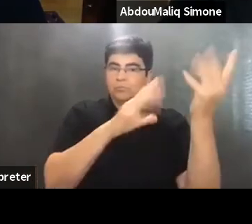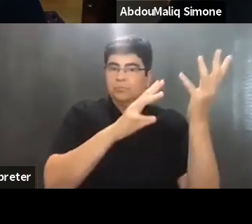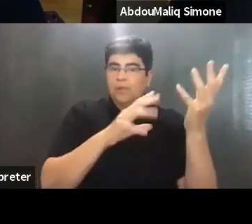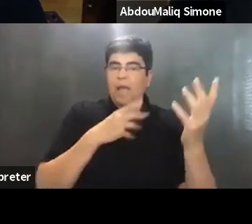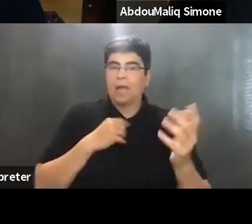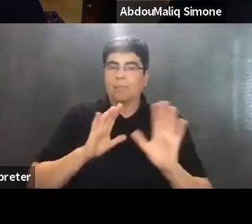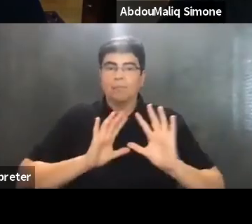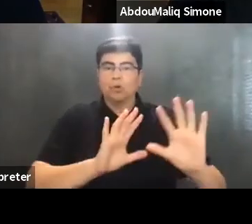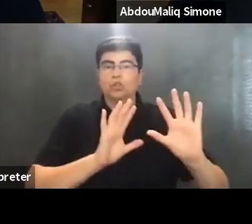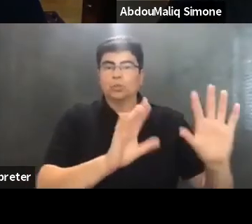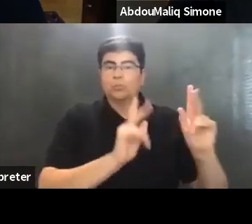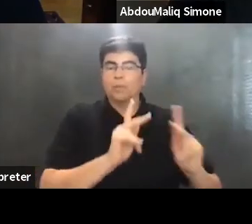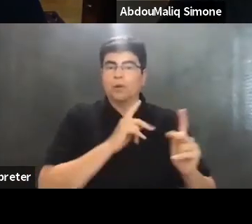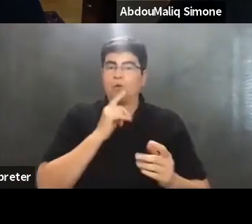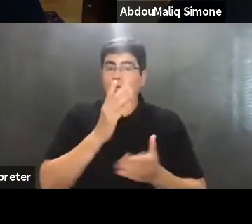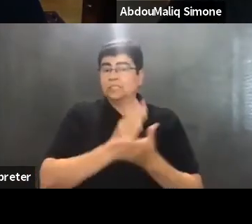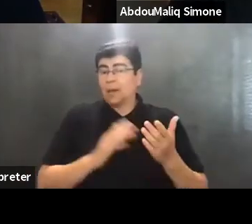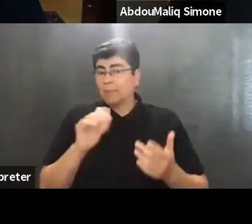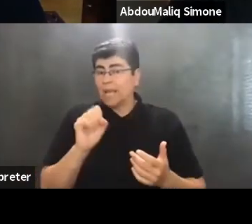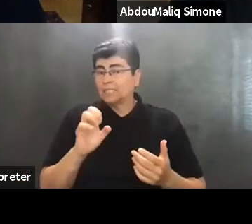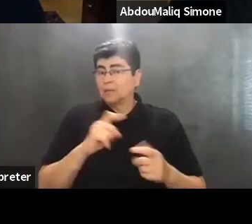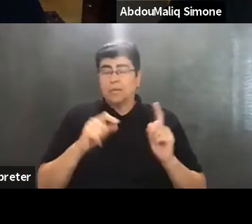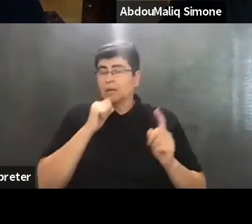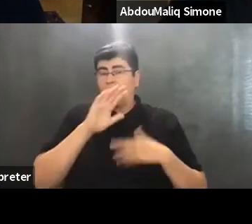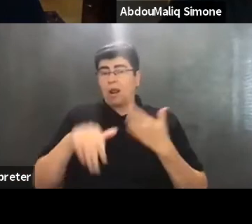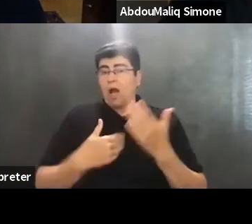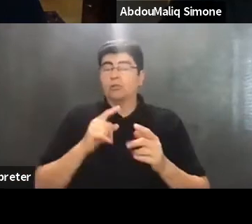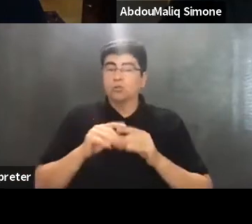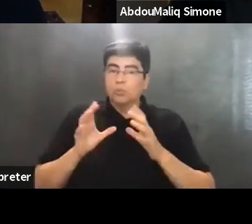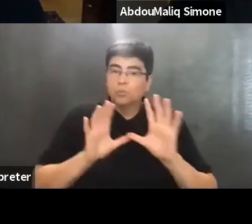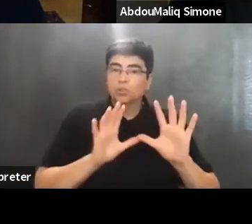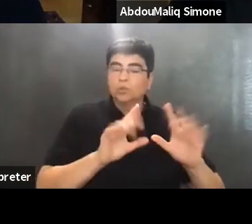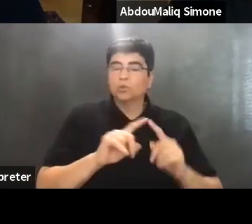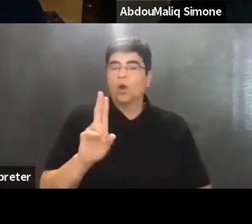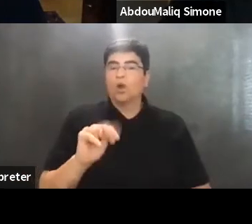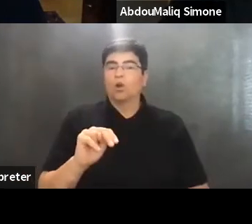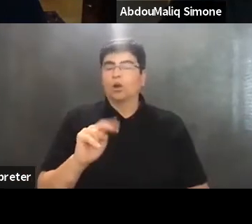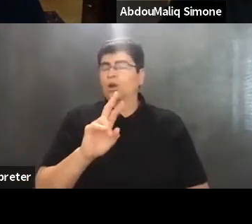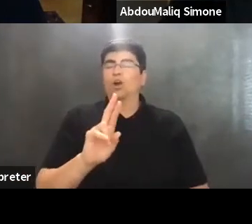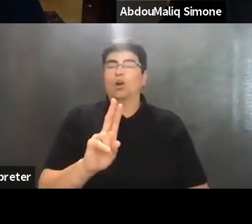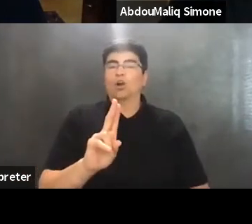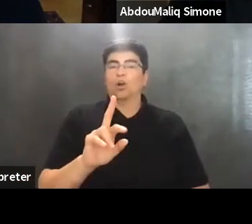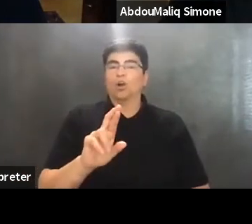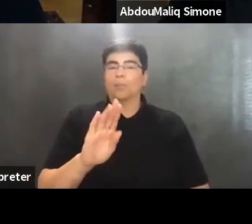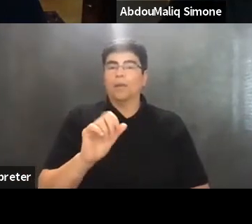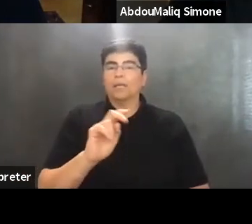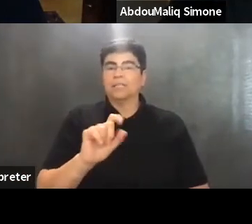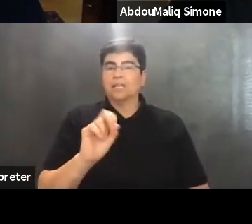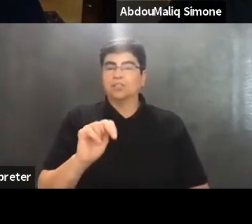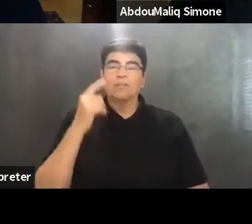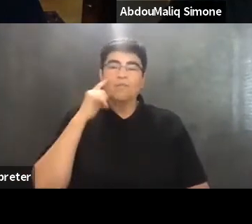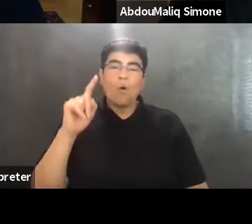in some cases, but not all, to urbanization. In the form of, for example, land grabs.